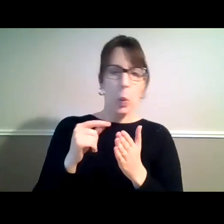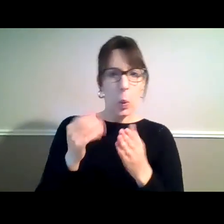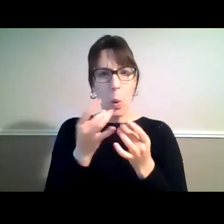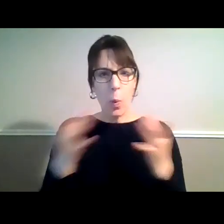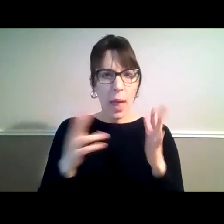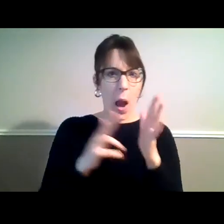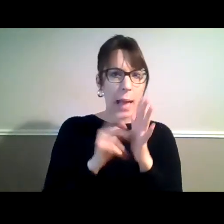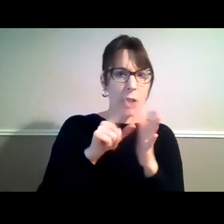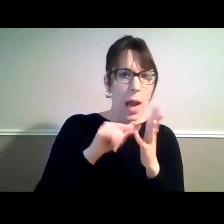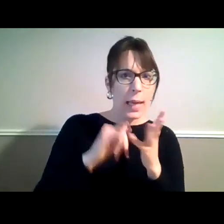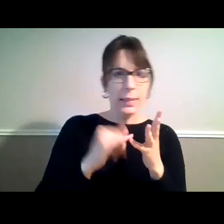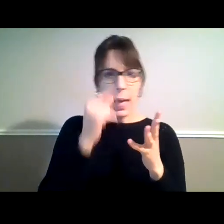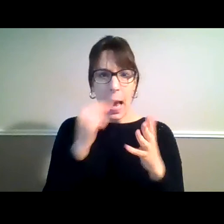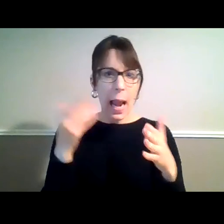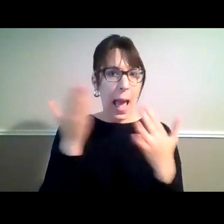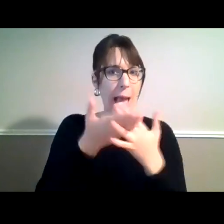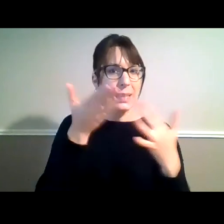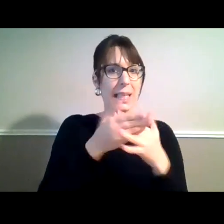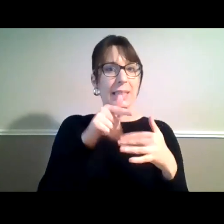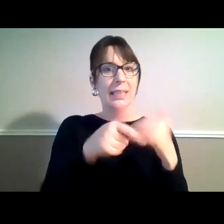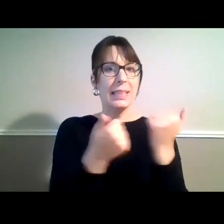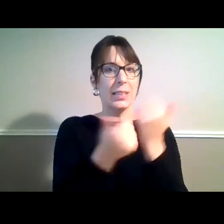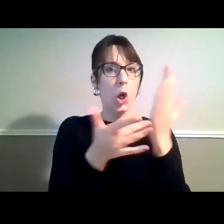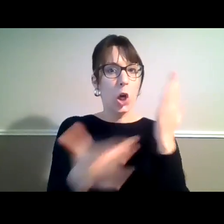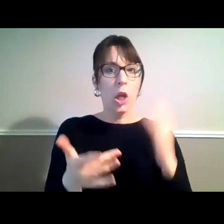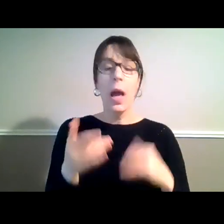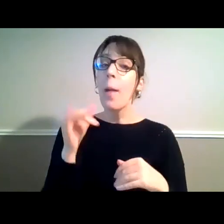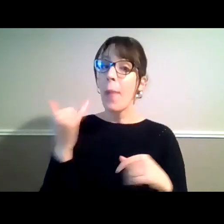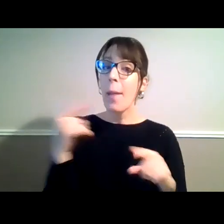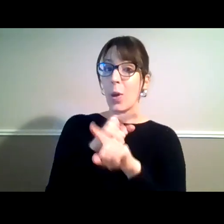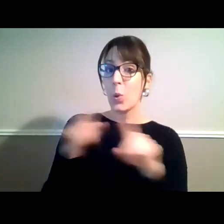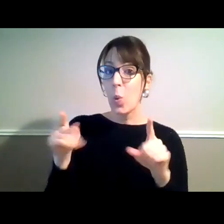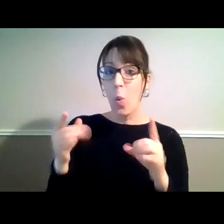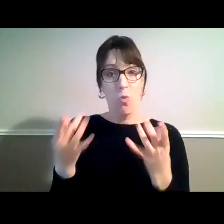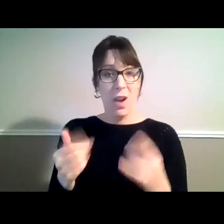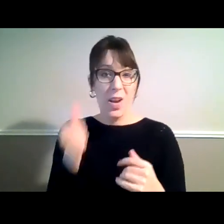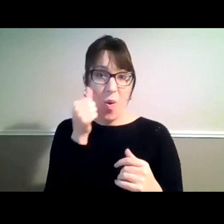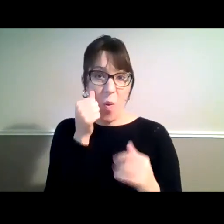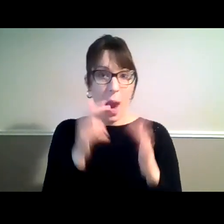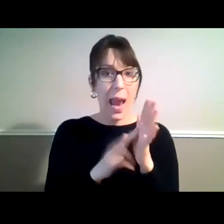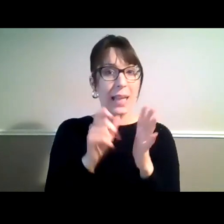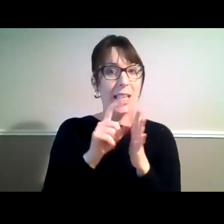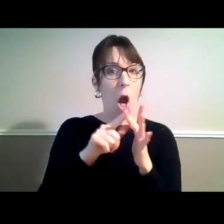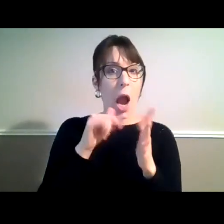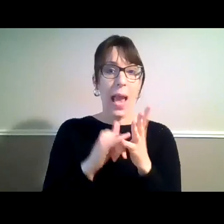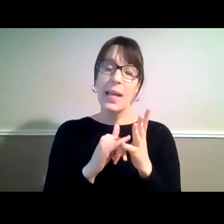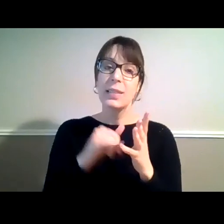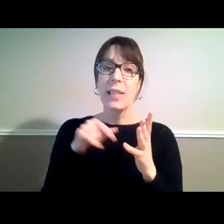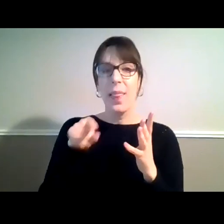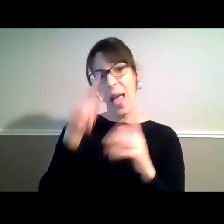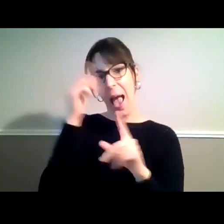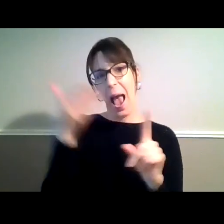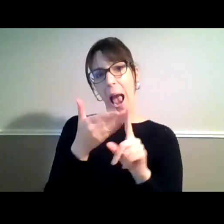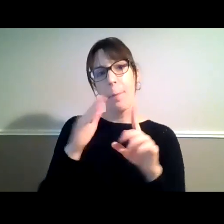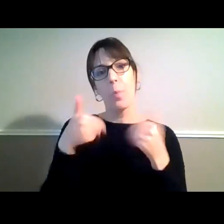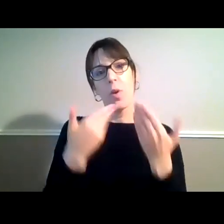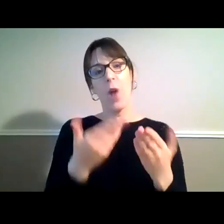As audience members may already be aware, the NDIS was only ever intended to provide direct support to around